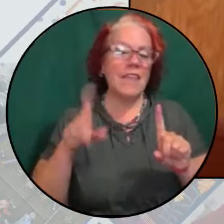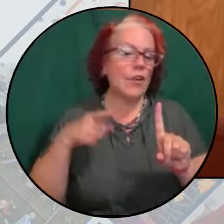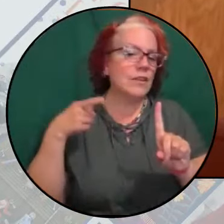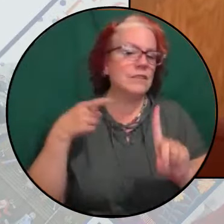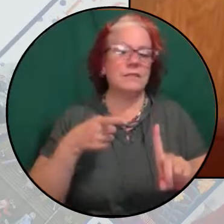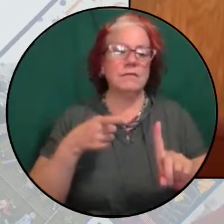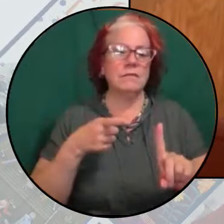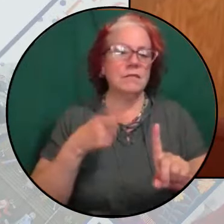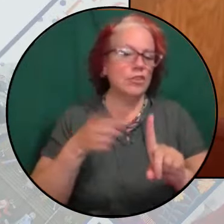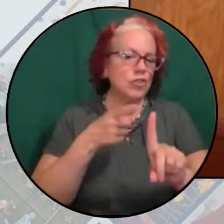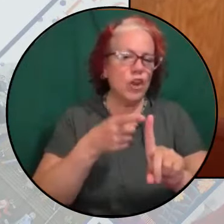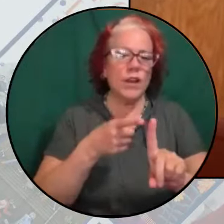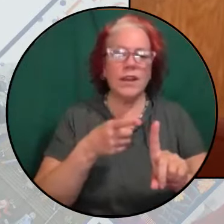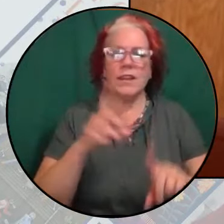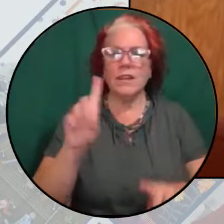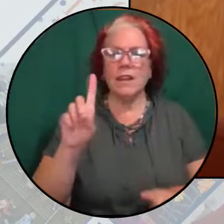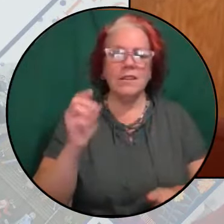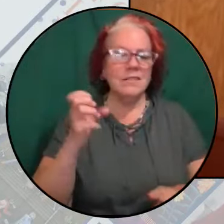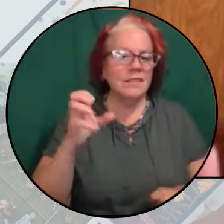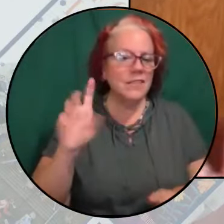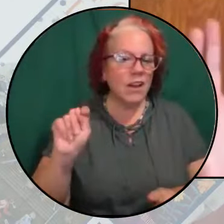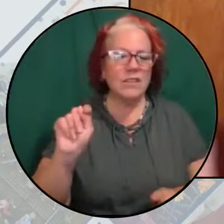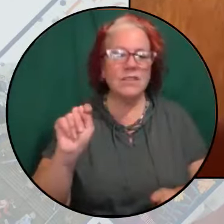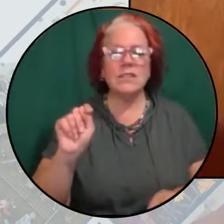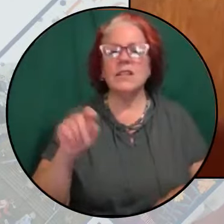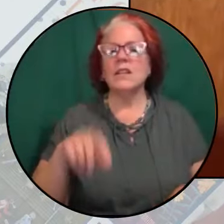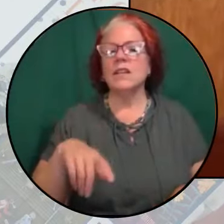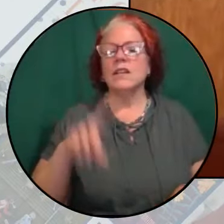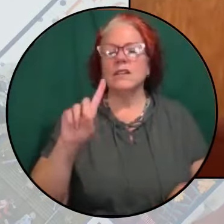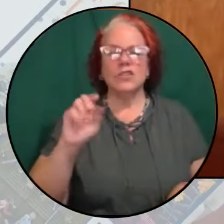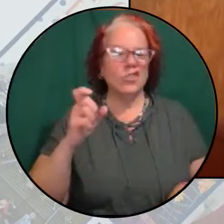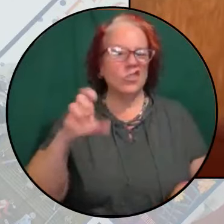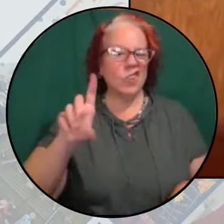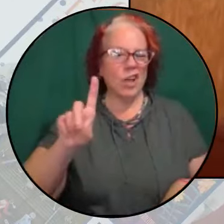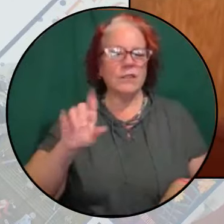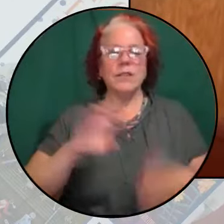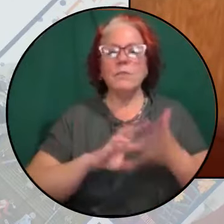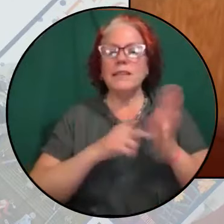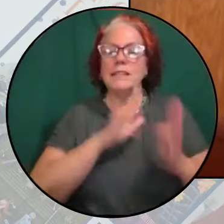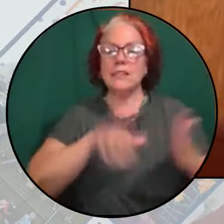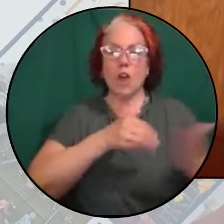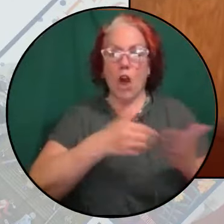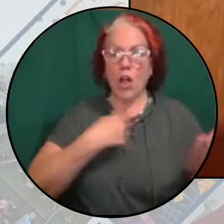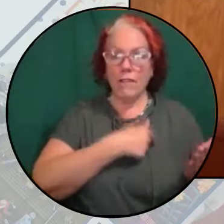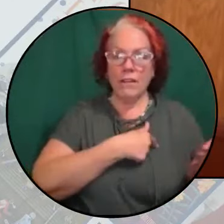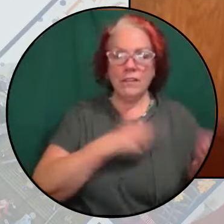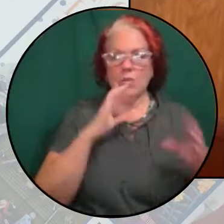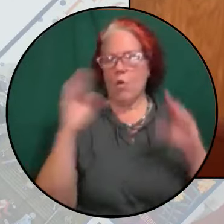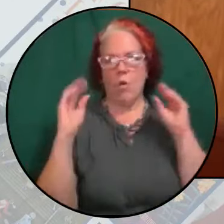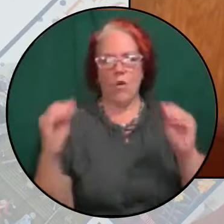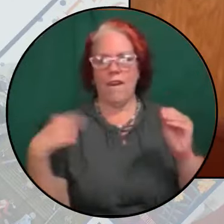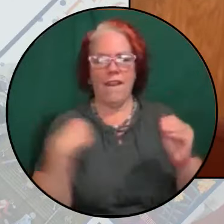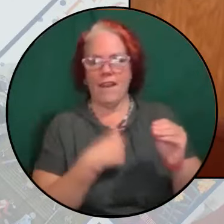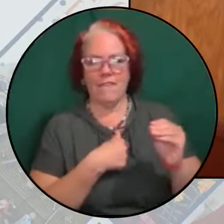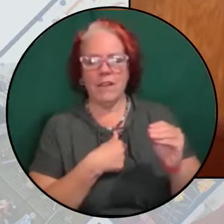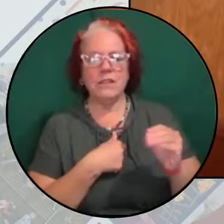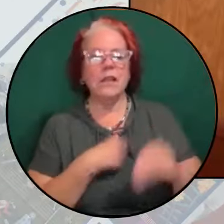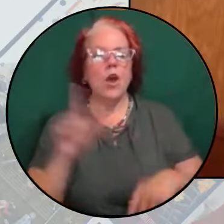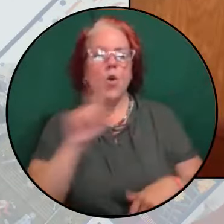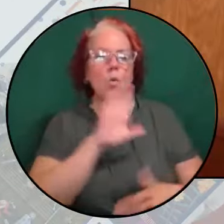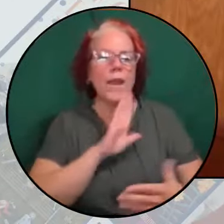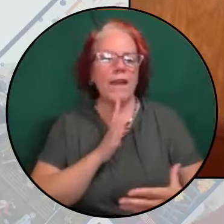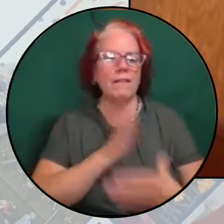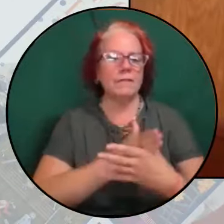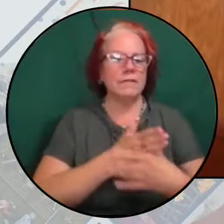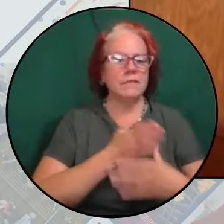doxxed. And so what we need is for this to be all of us or none of us moment, right? So where are you intervening? Where are you interrupting?